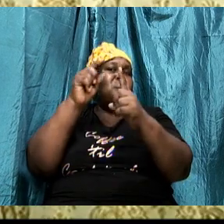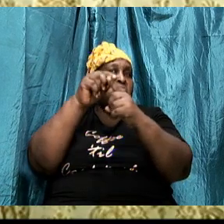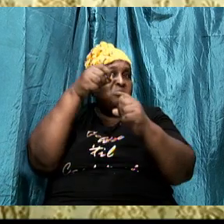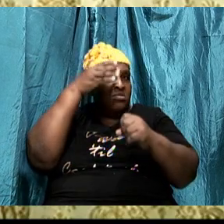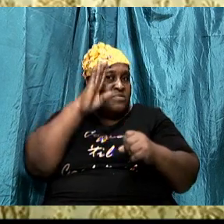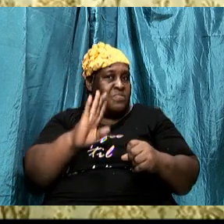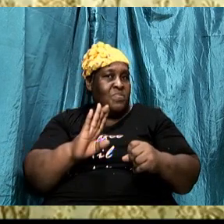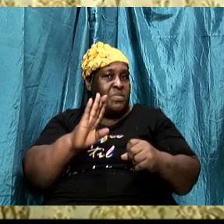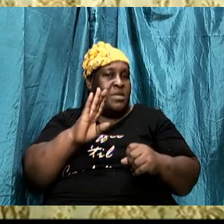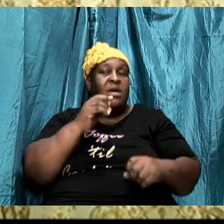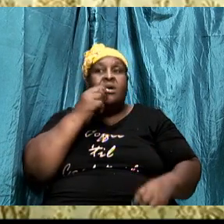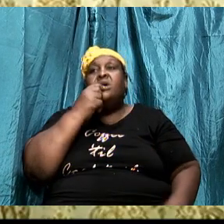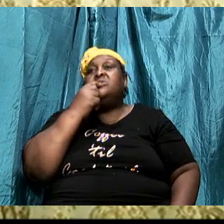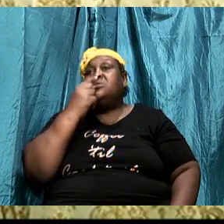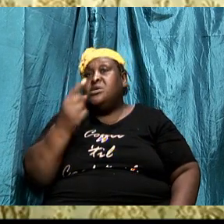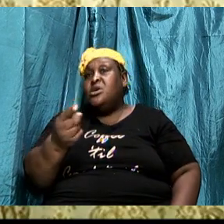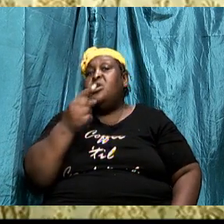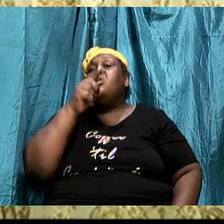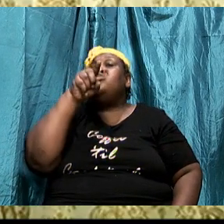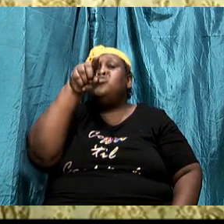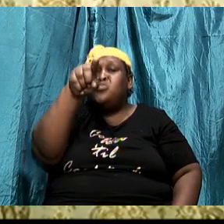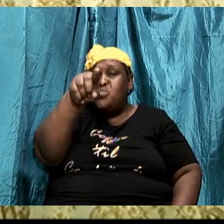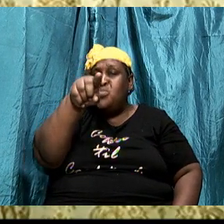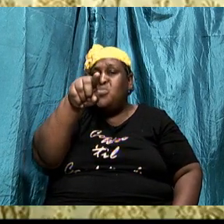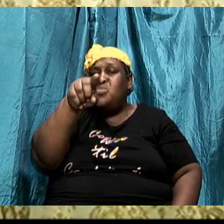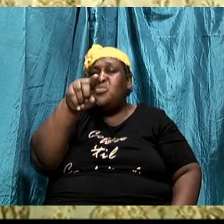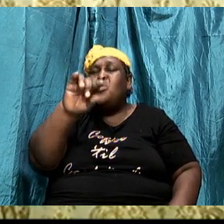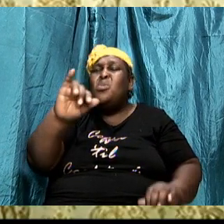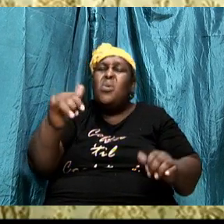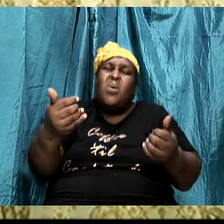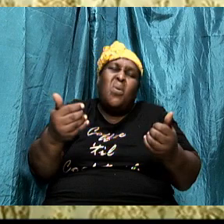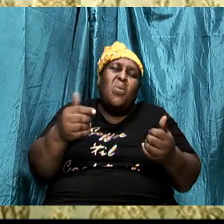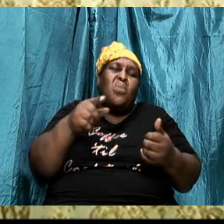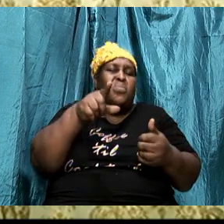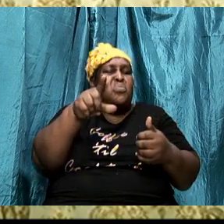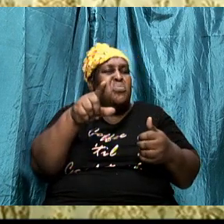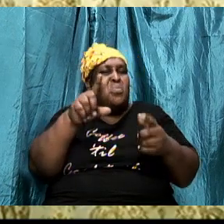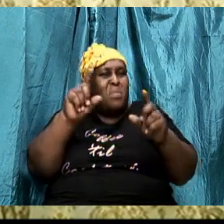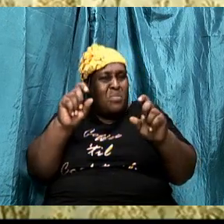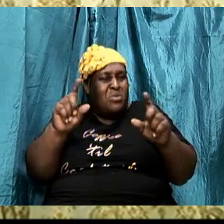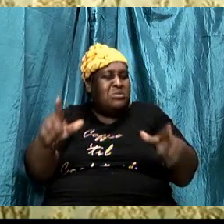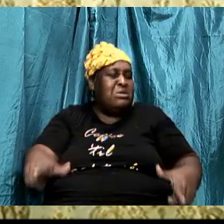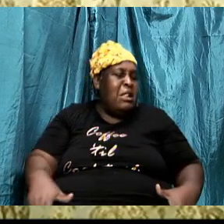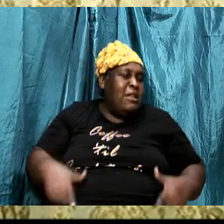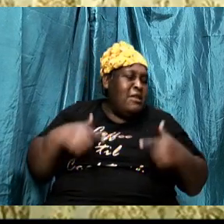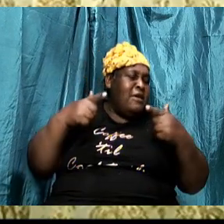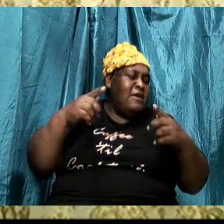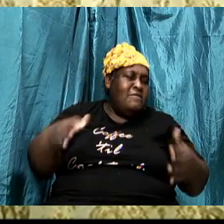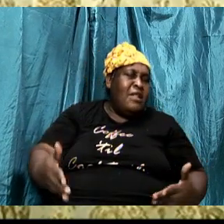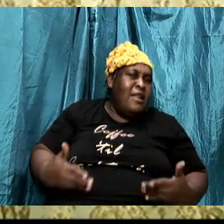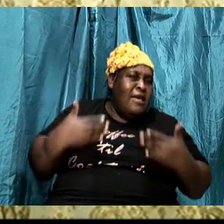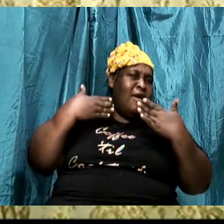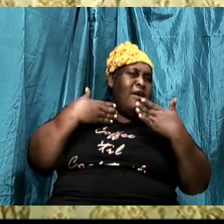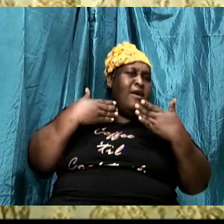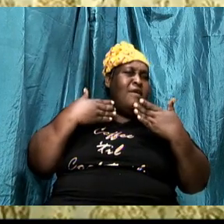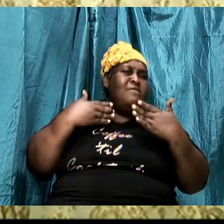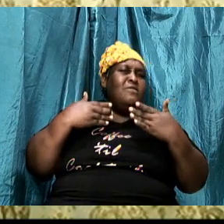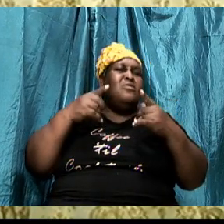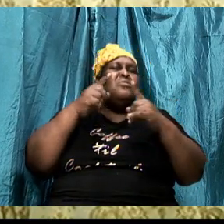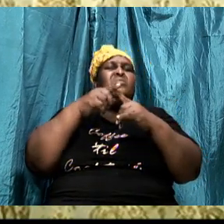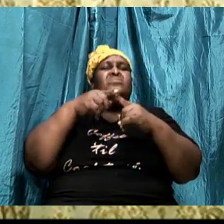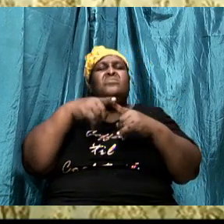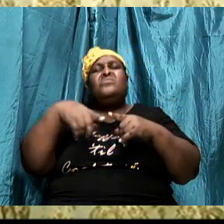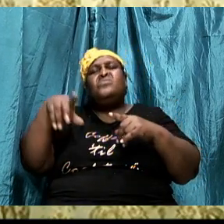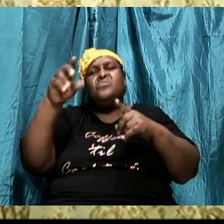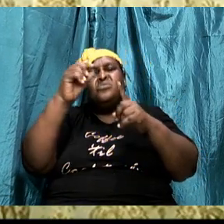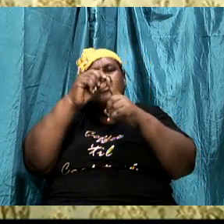know, to tell you how is it that you should live your life according to the Word of God. You